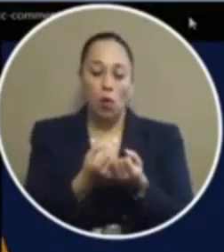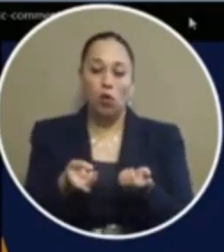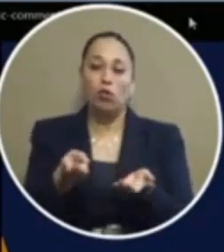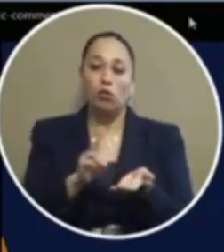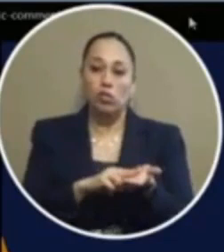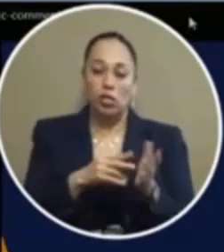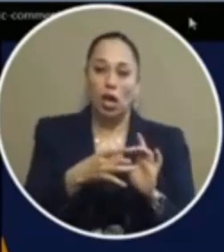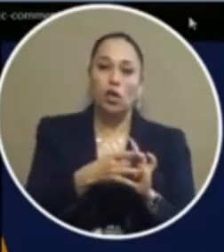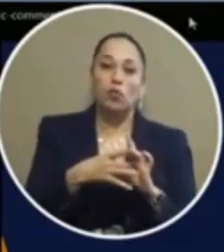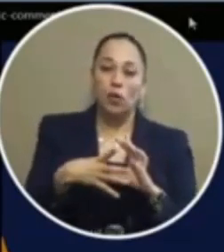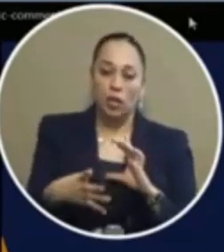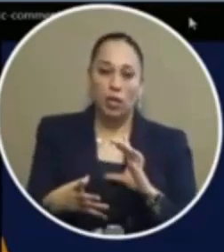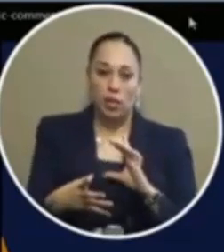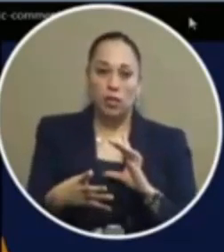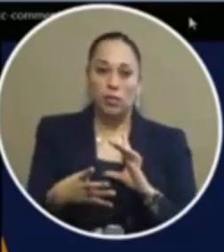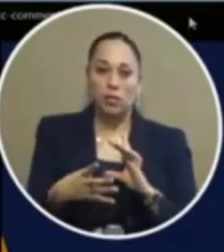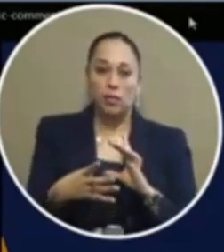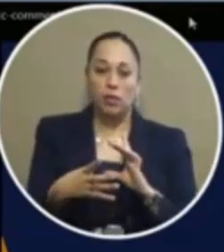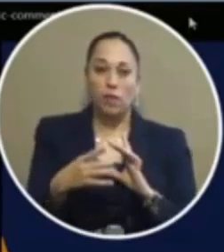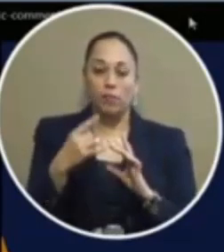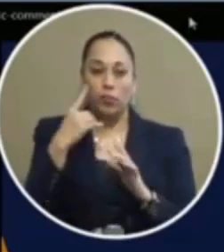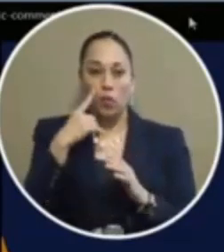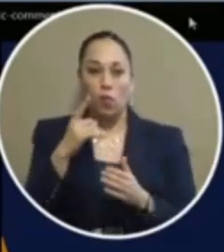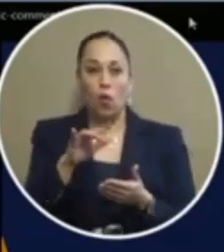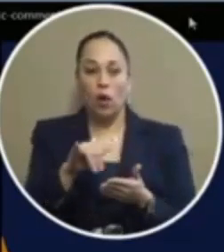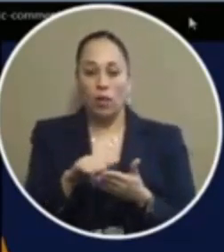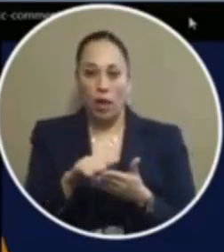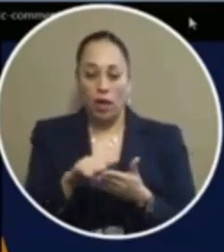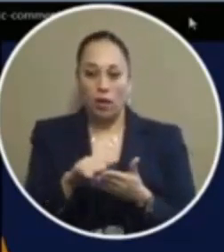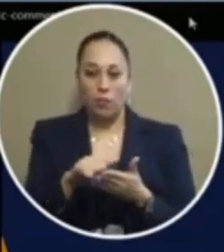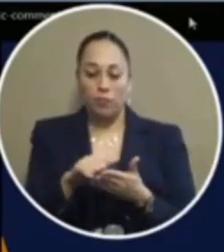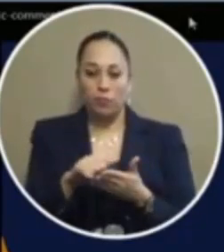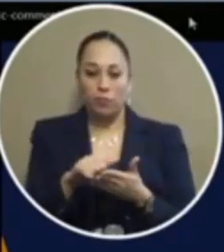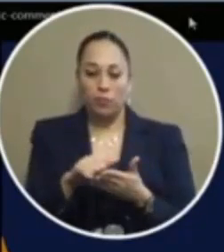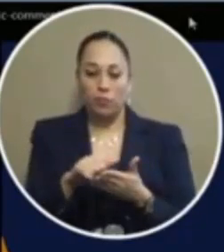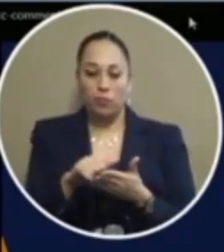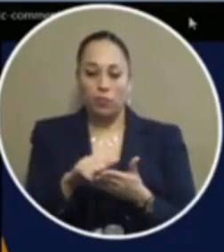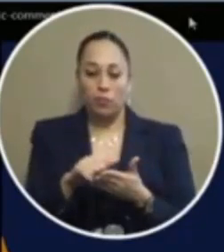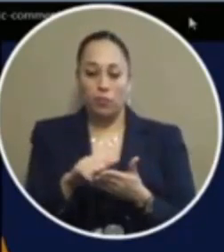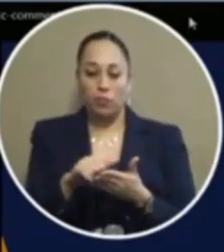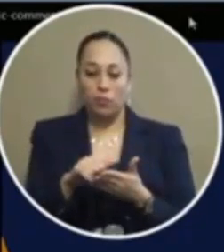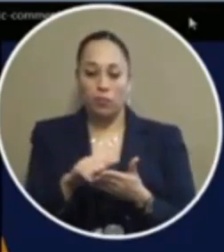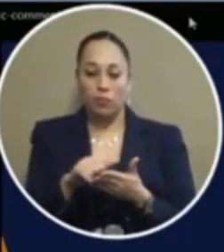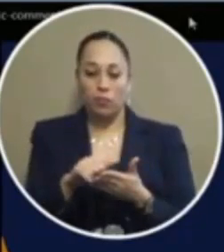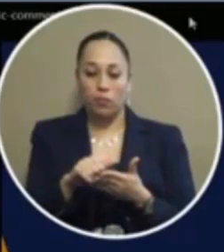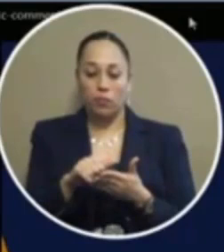um i think the arrest record is harmful um